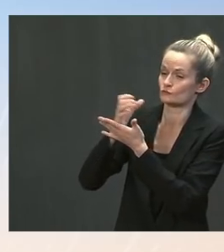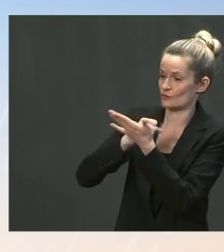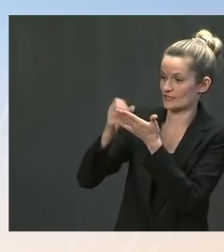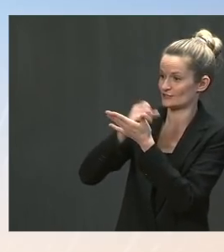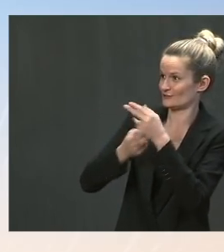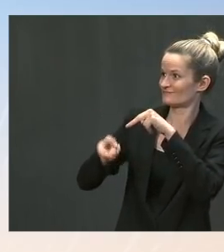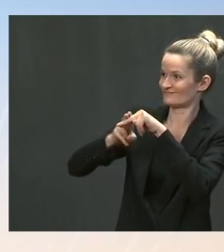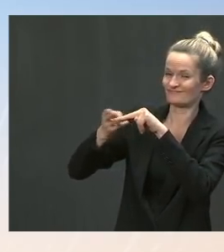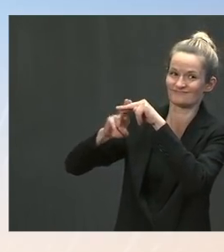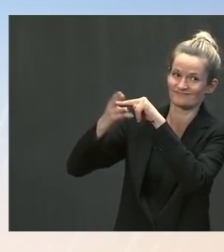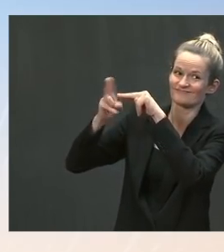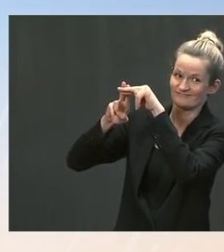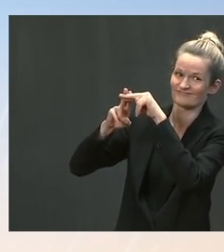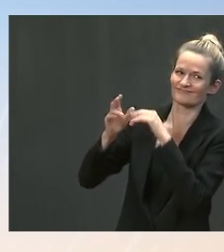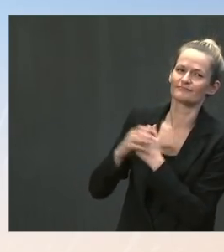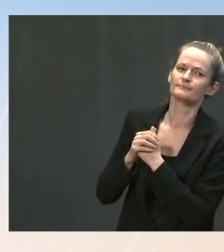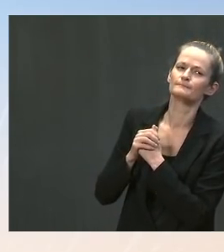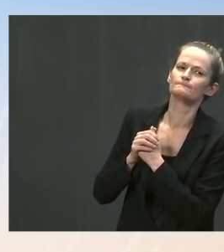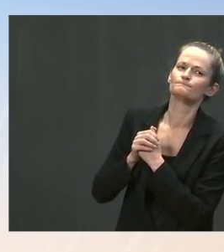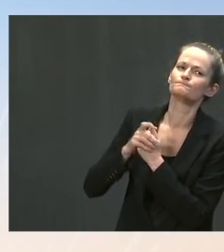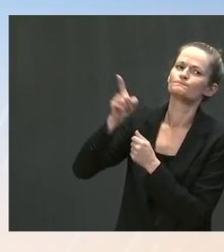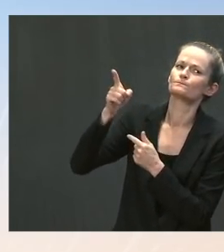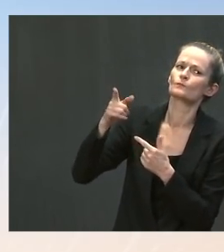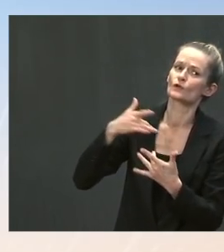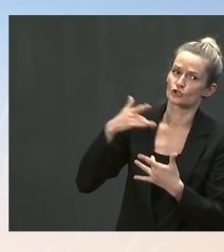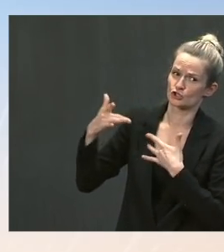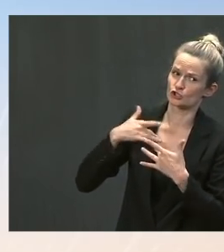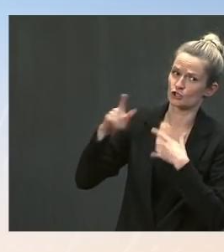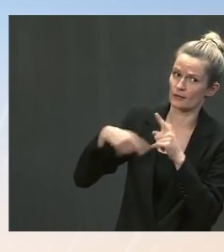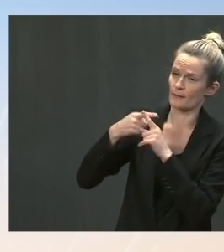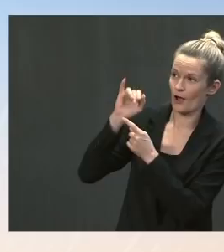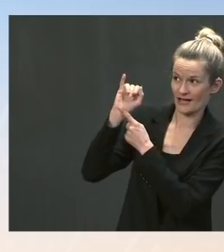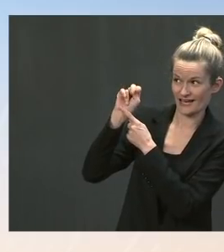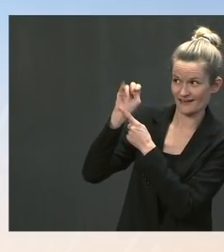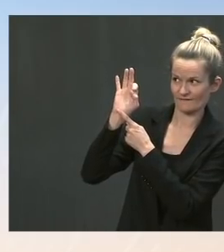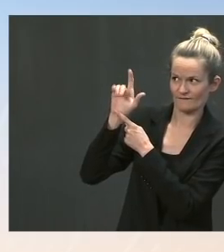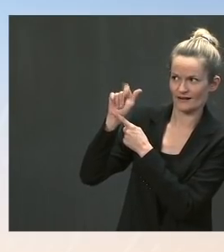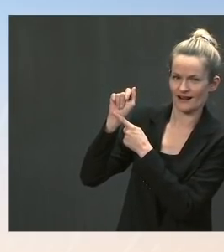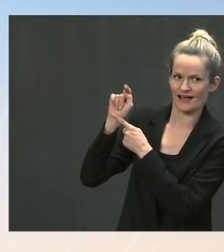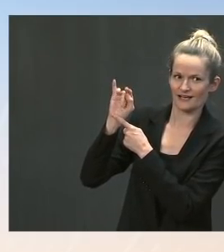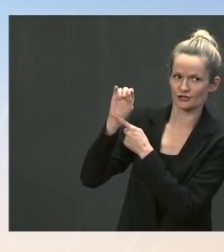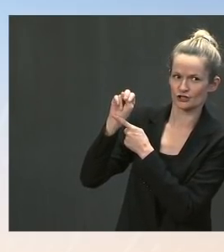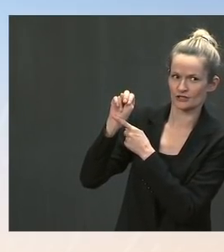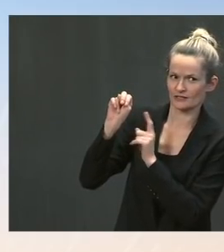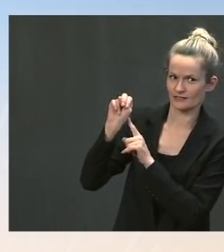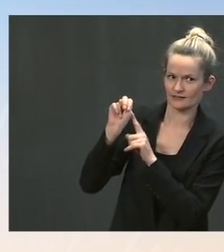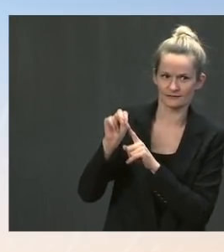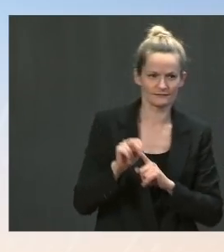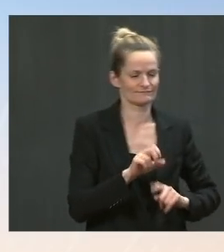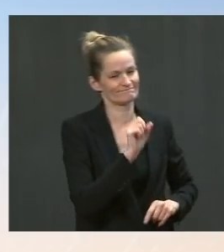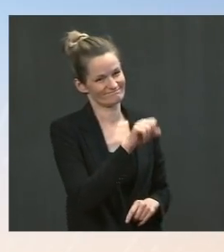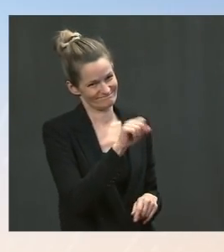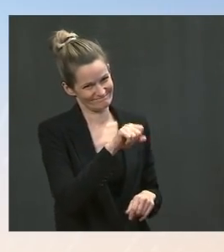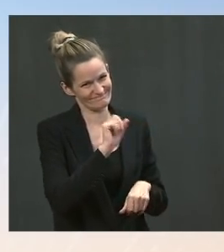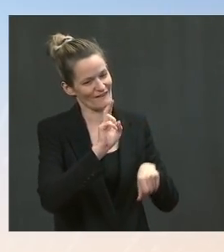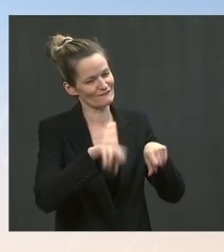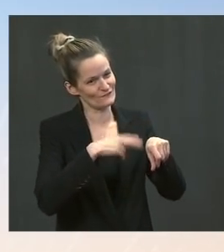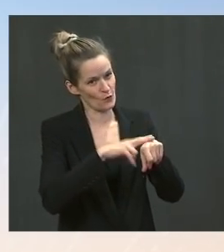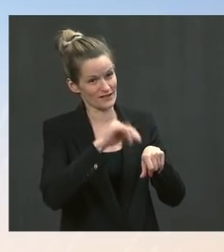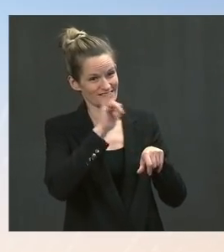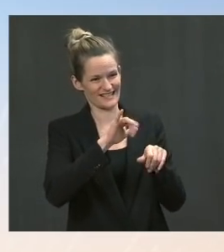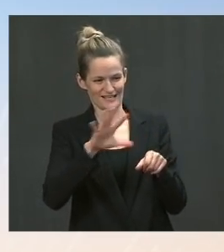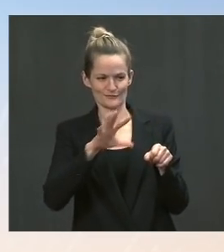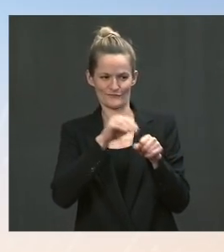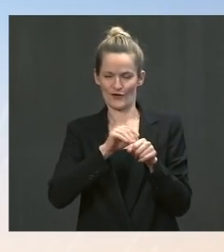term versus just the short term right now? Ms. Well, clearly, the inflation is the purview of the Federal Reserve, and we refer to their projections. As you know,